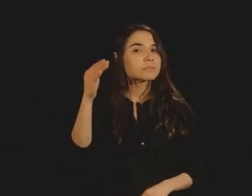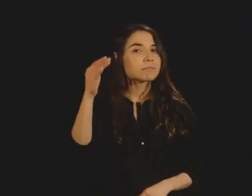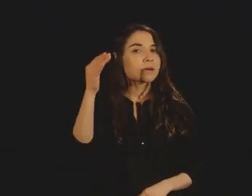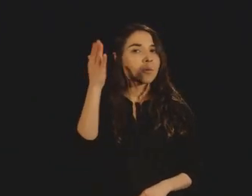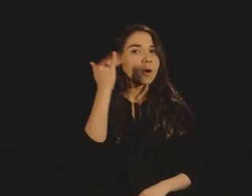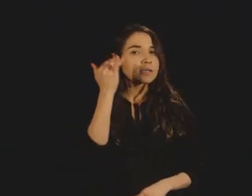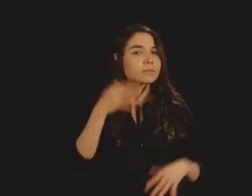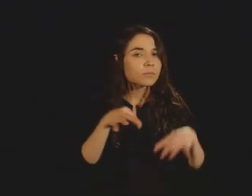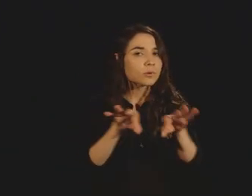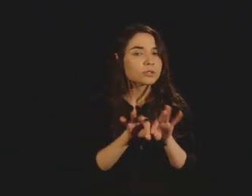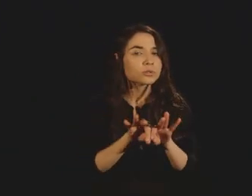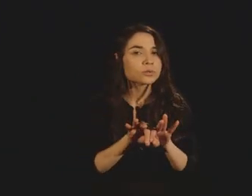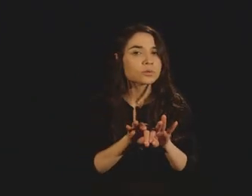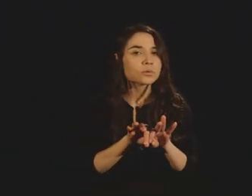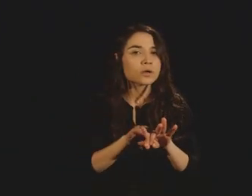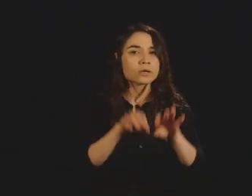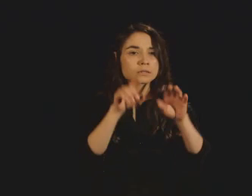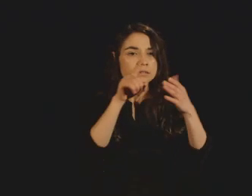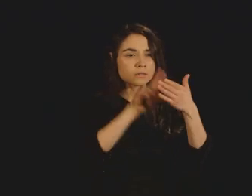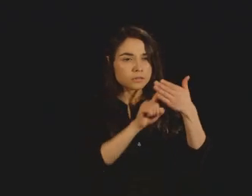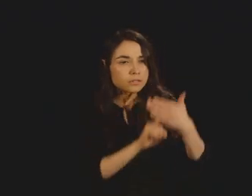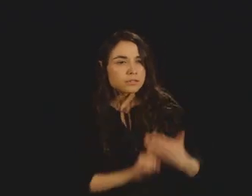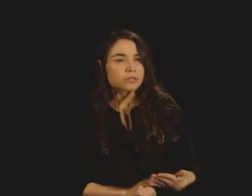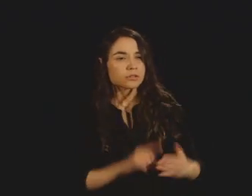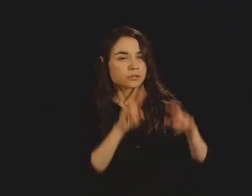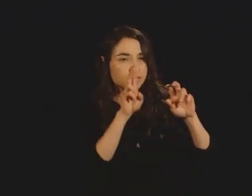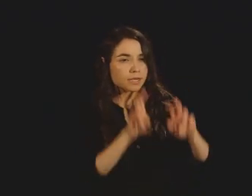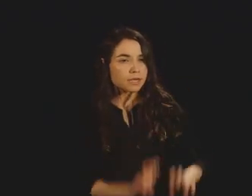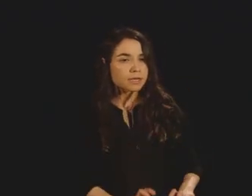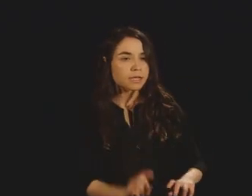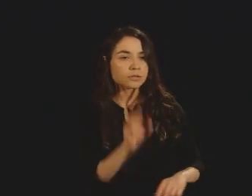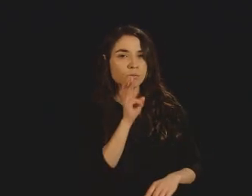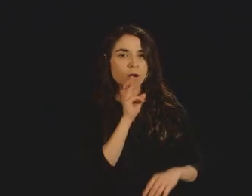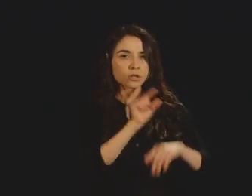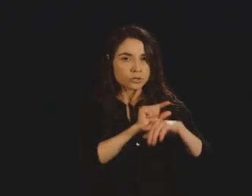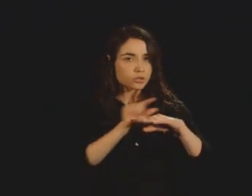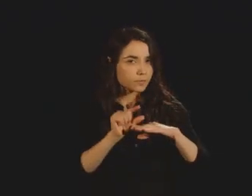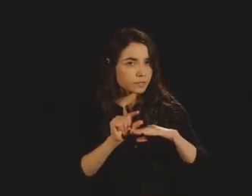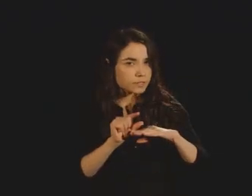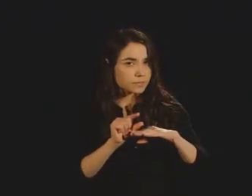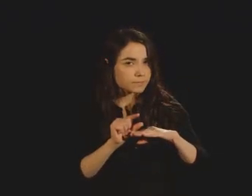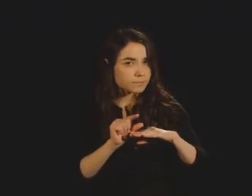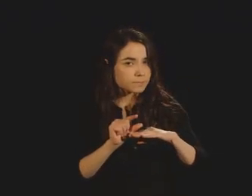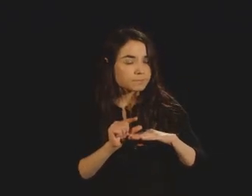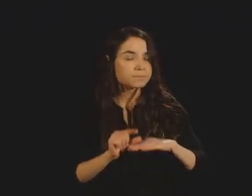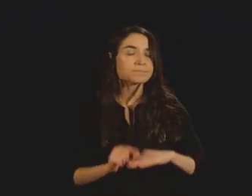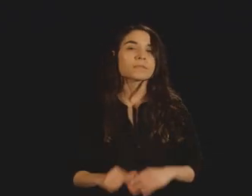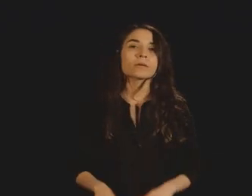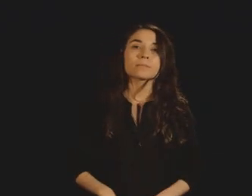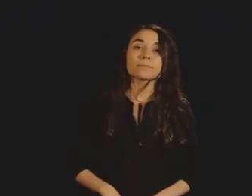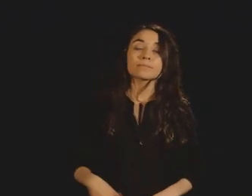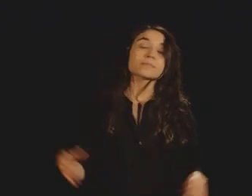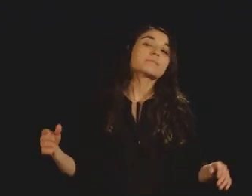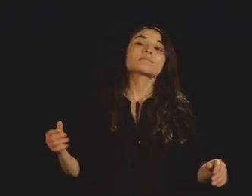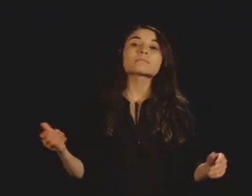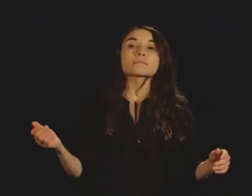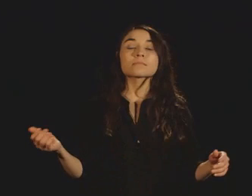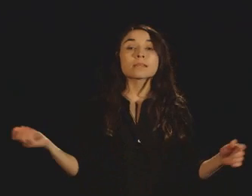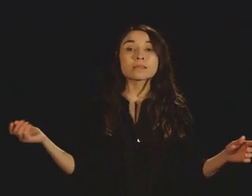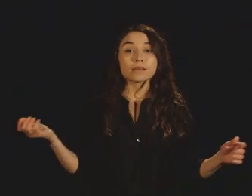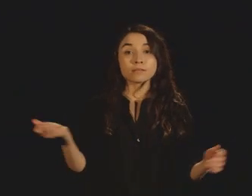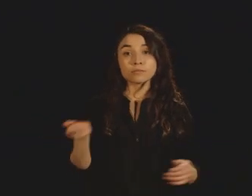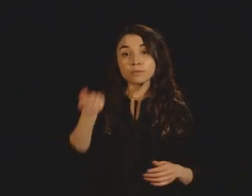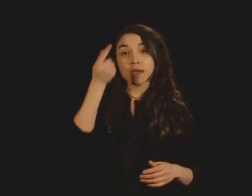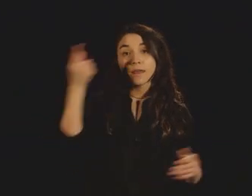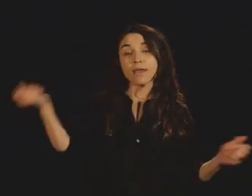Well, think about it. Everything that is in your water, whether it comes from a pipe or from the